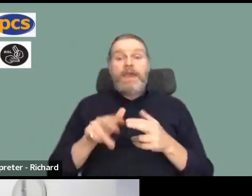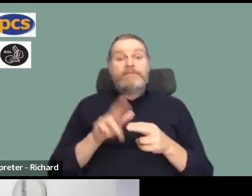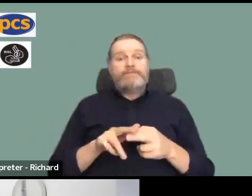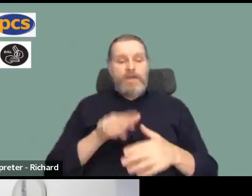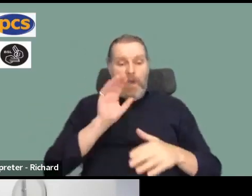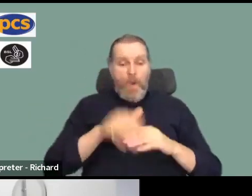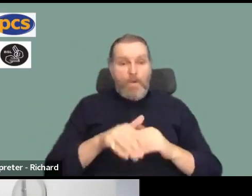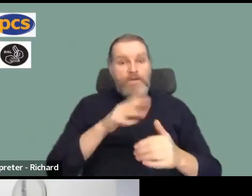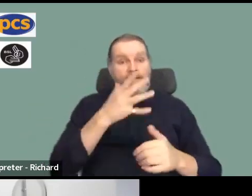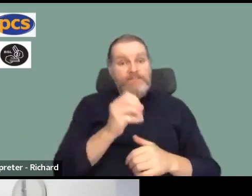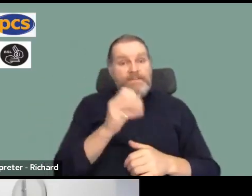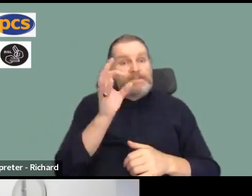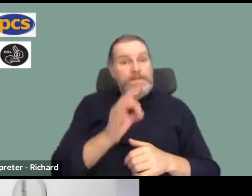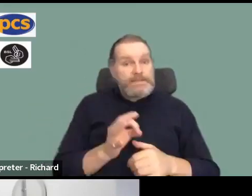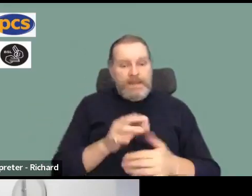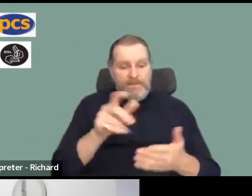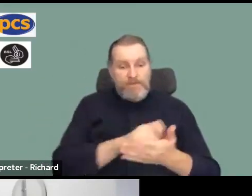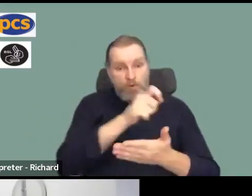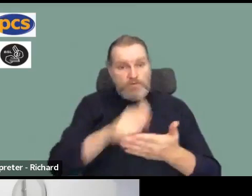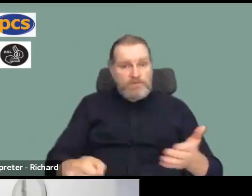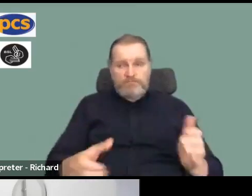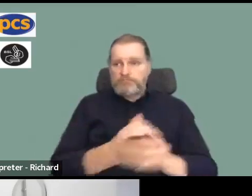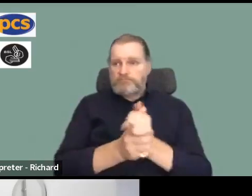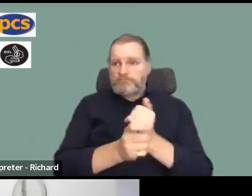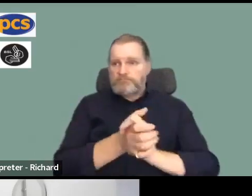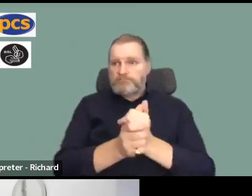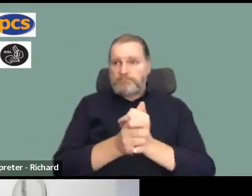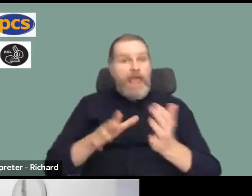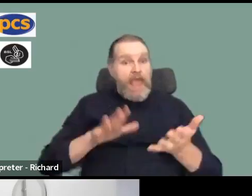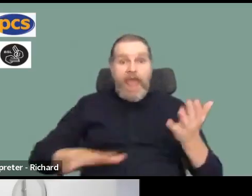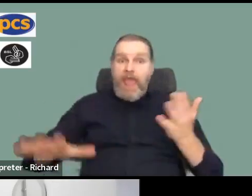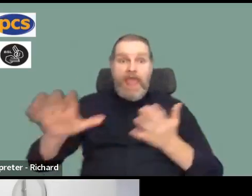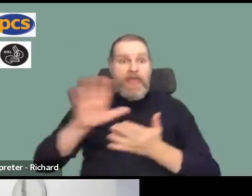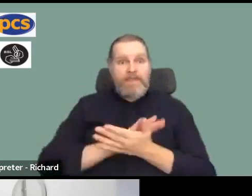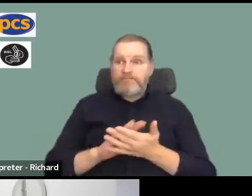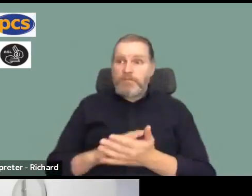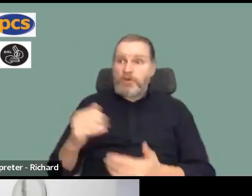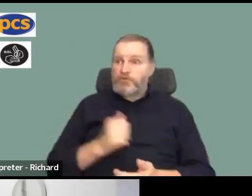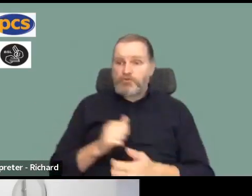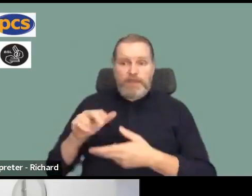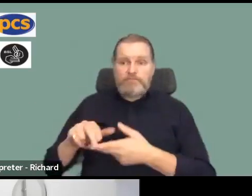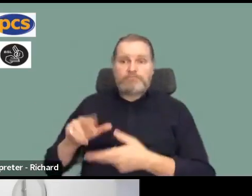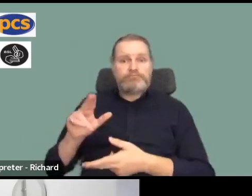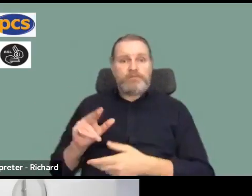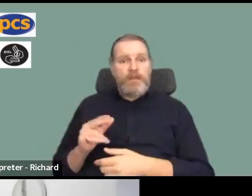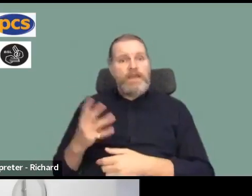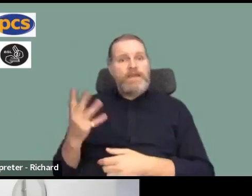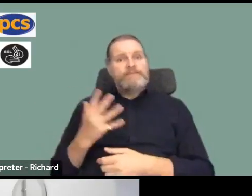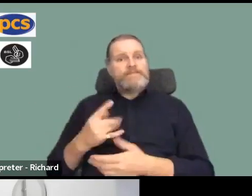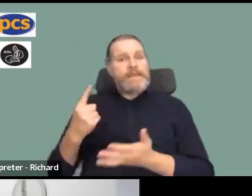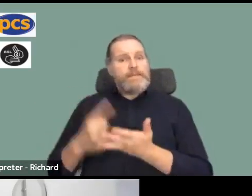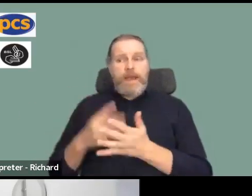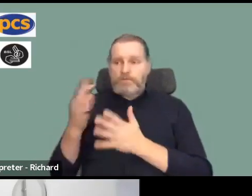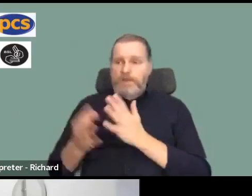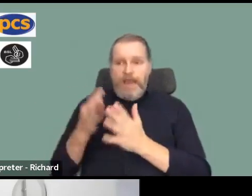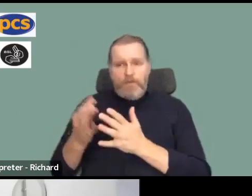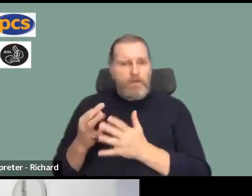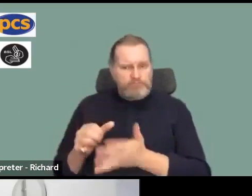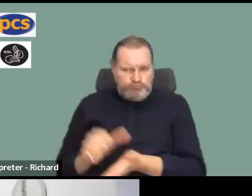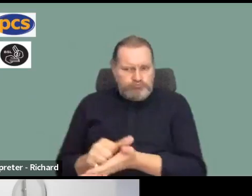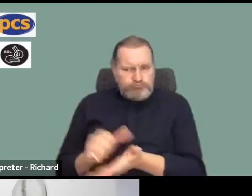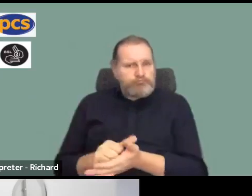is for everyone. Everyone deserves 10% in our view. Everybody. And everybody deserves a minimum wage of £15 an hour.